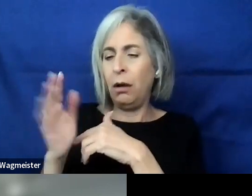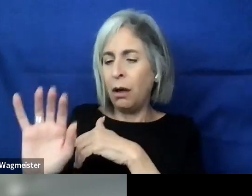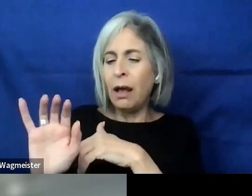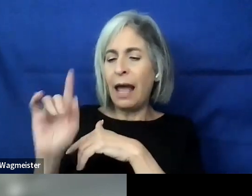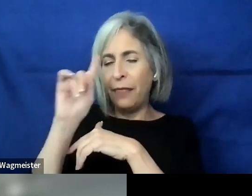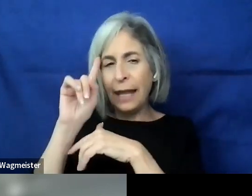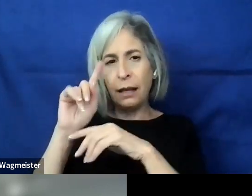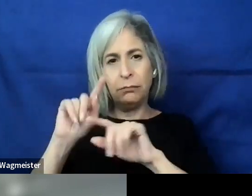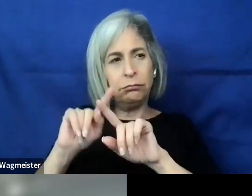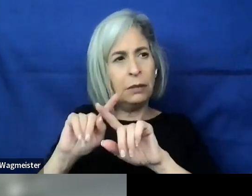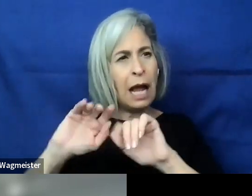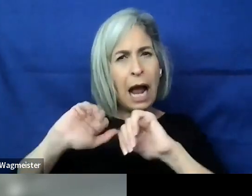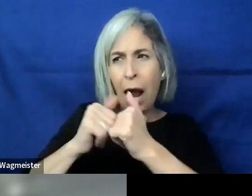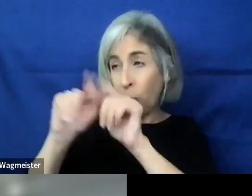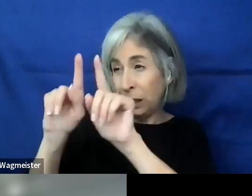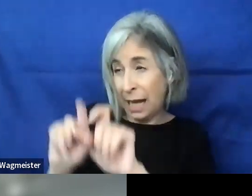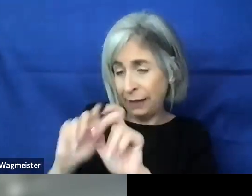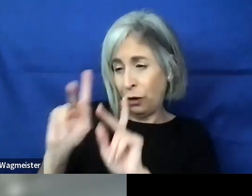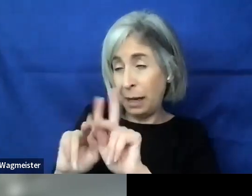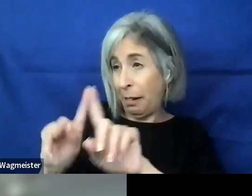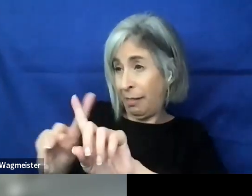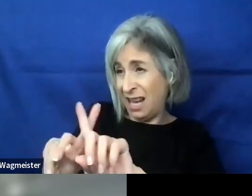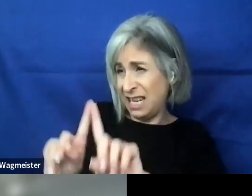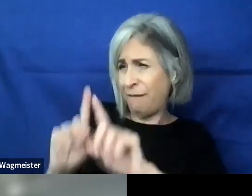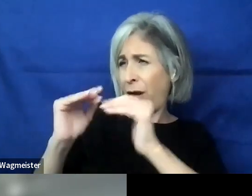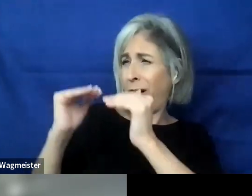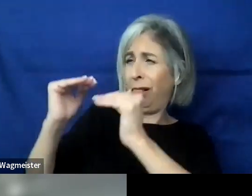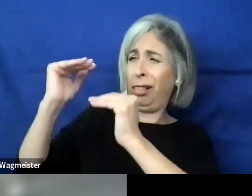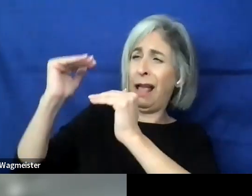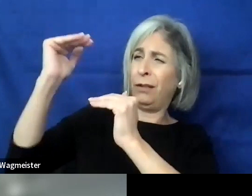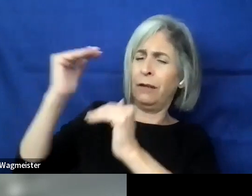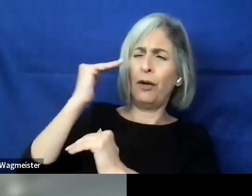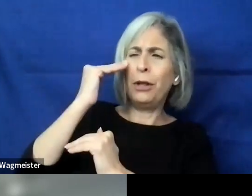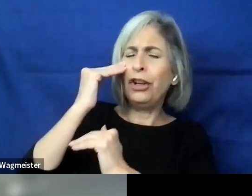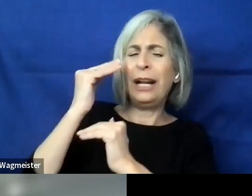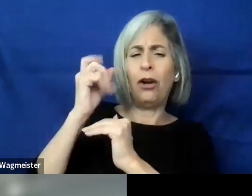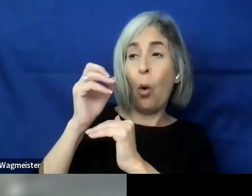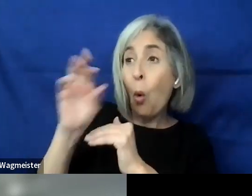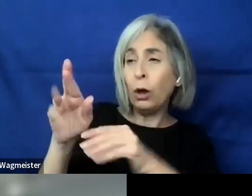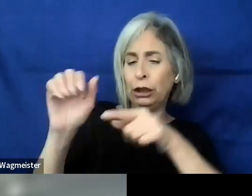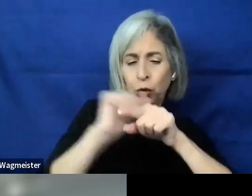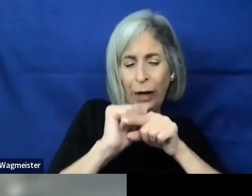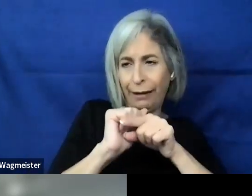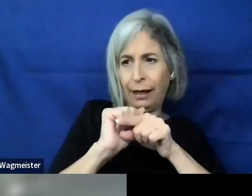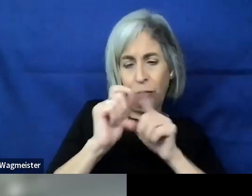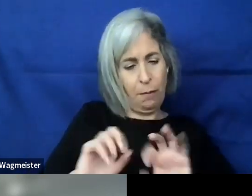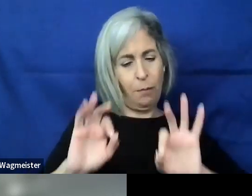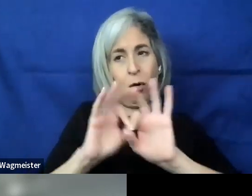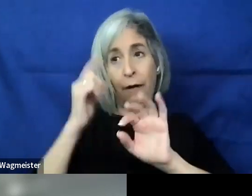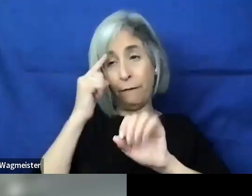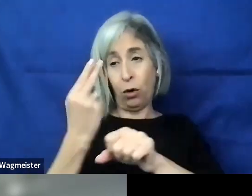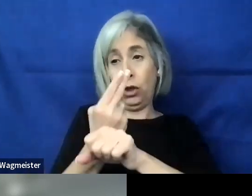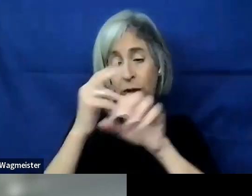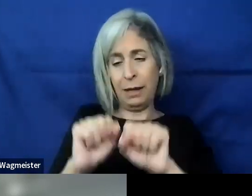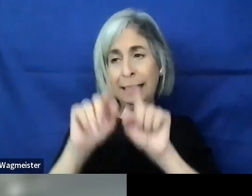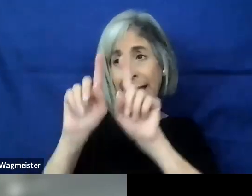the variance on how we test for people at different levels of familiarity or training, even, are important for the usability